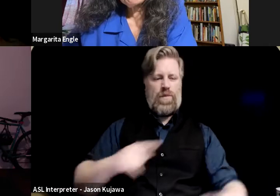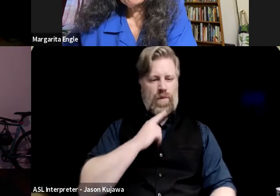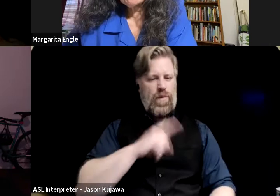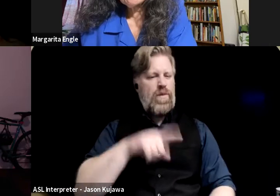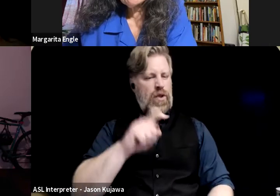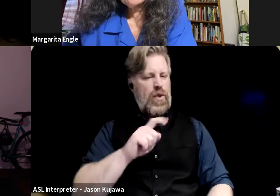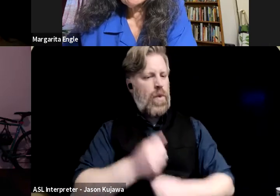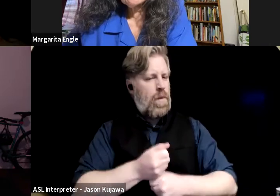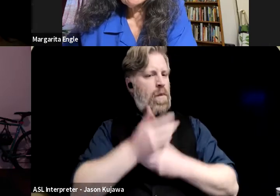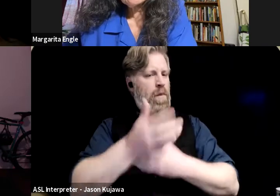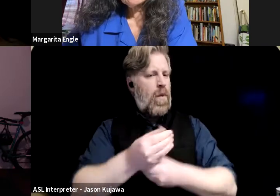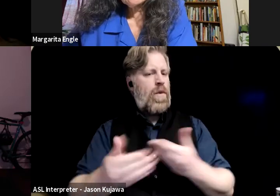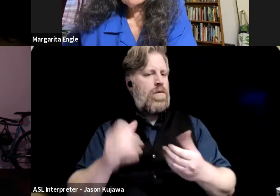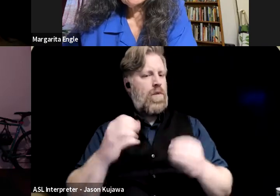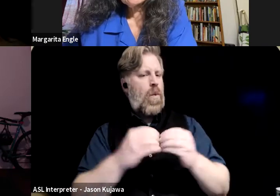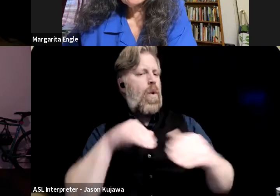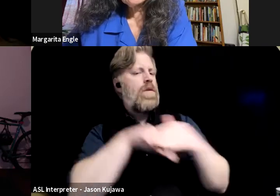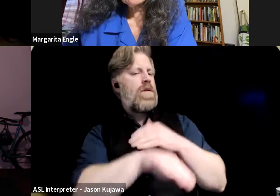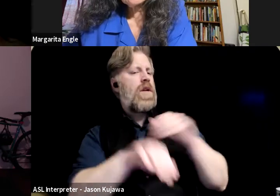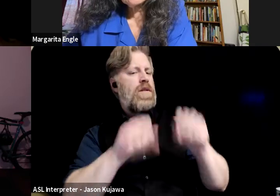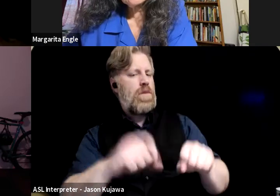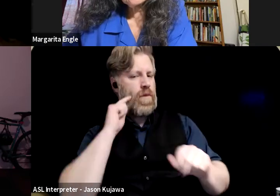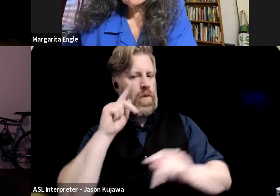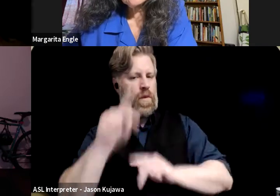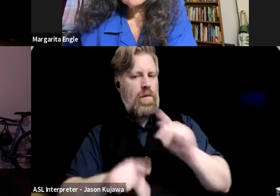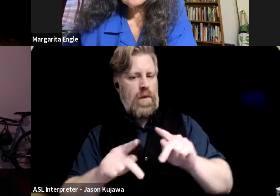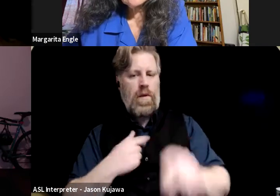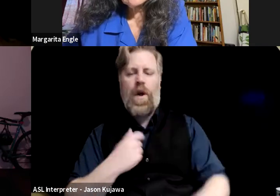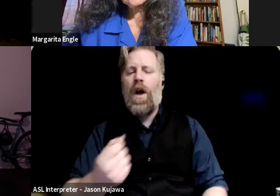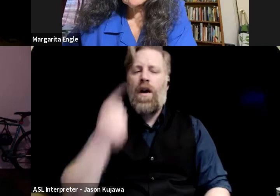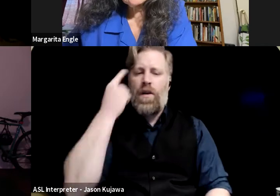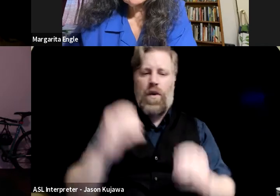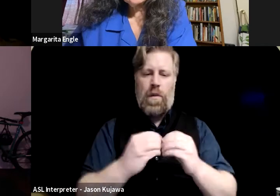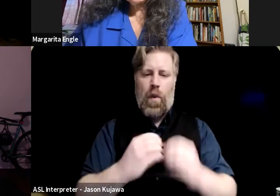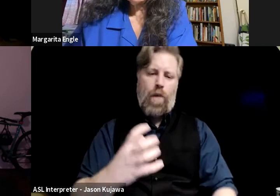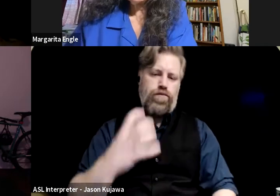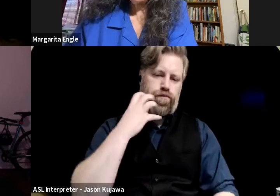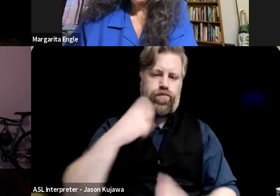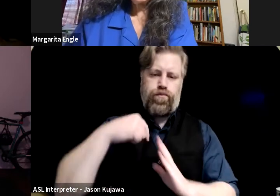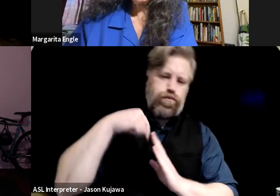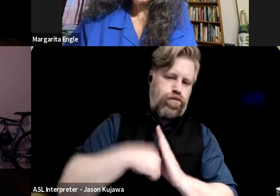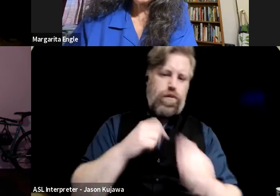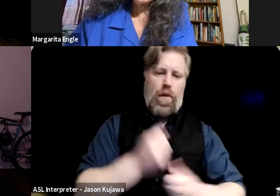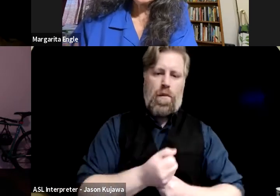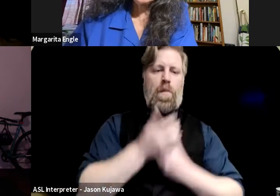literary poetry that, that, you know, people study, you know, get doctorates to, to understand, but